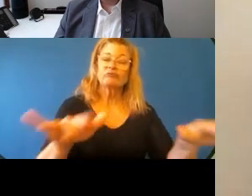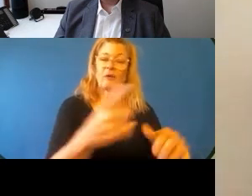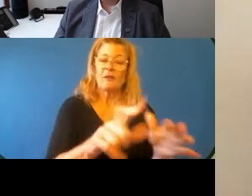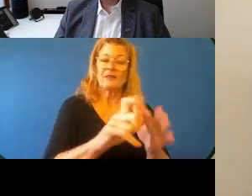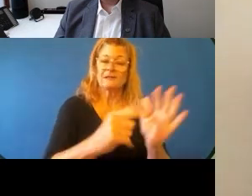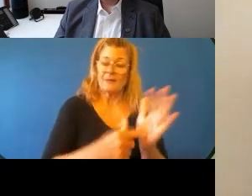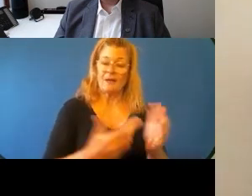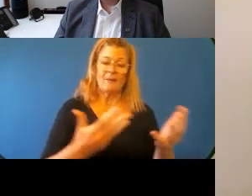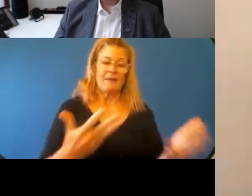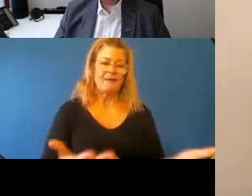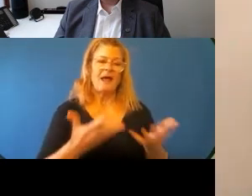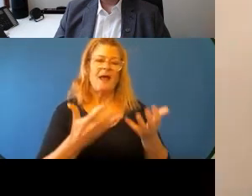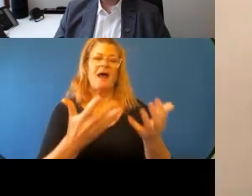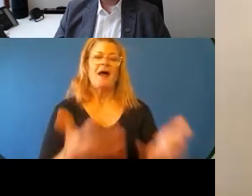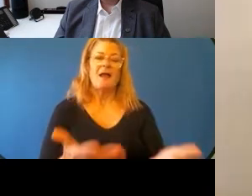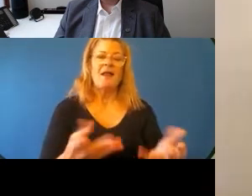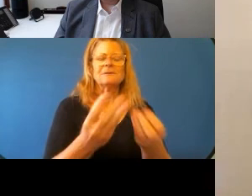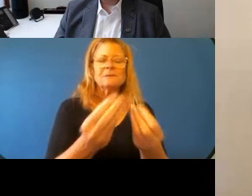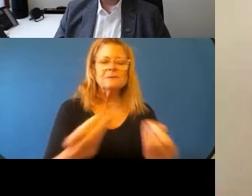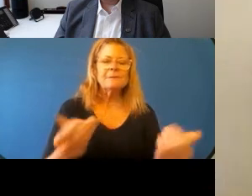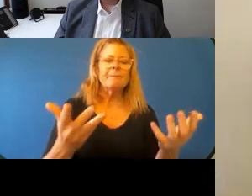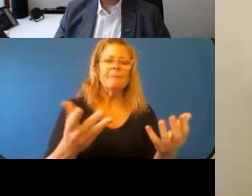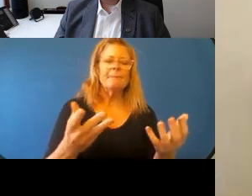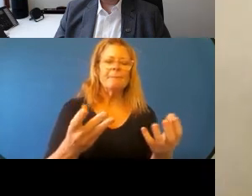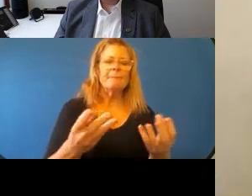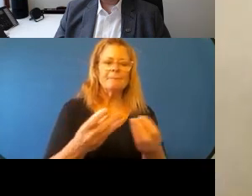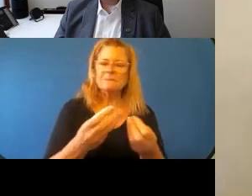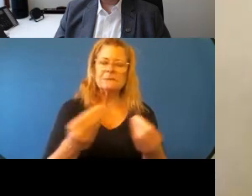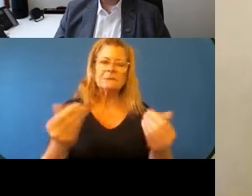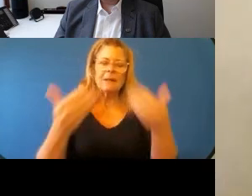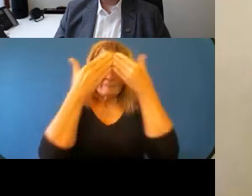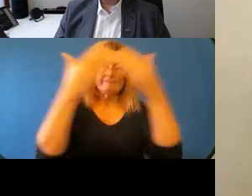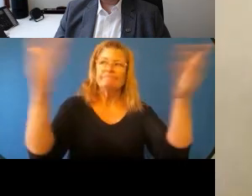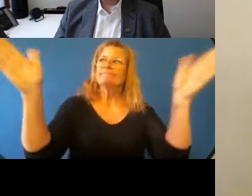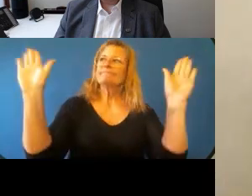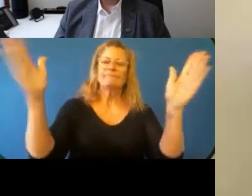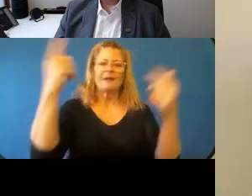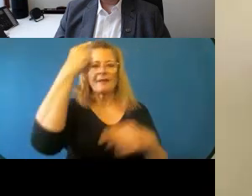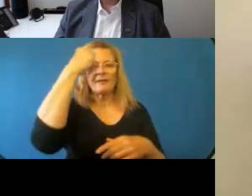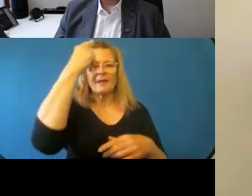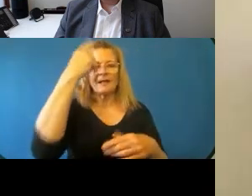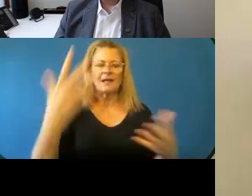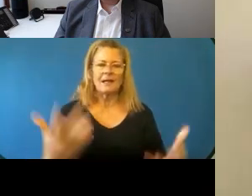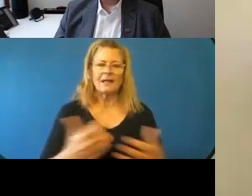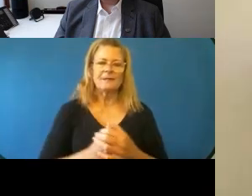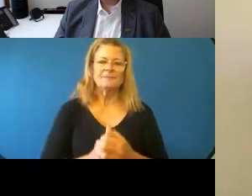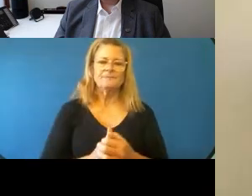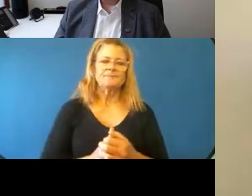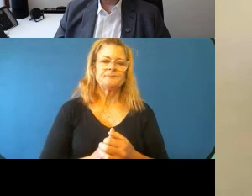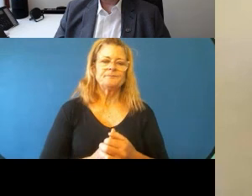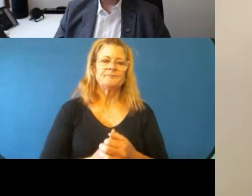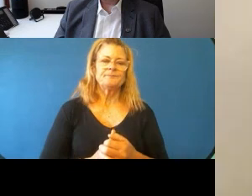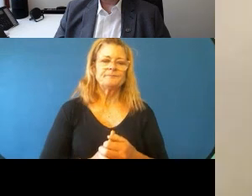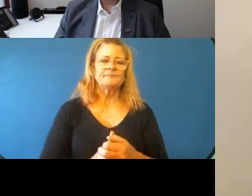some boxed inking it would have a years ago, let's say. How,